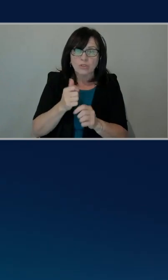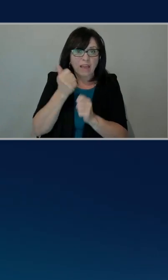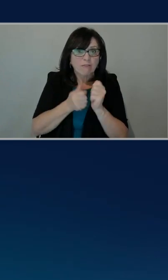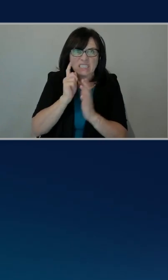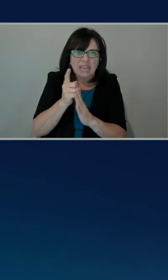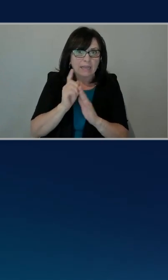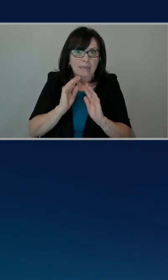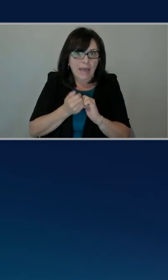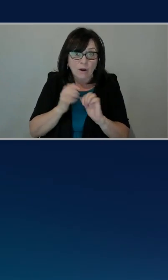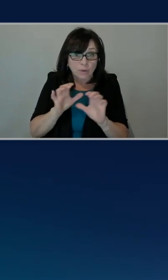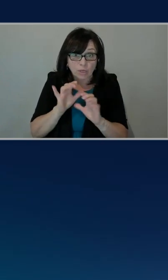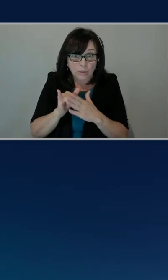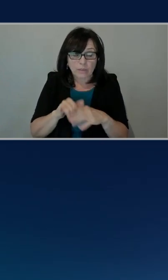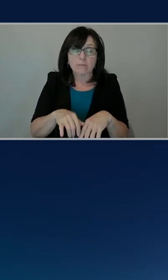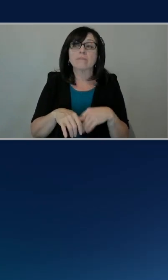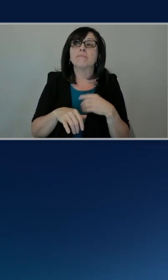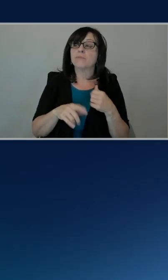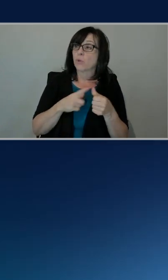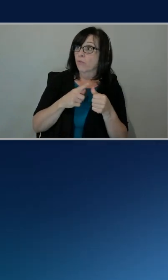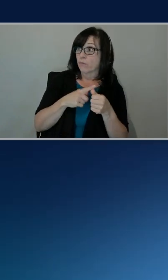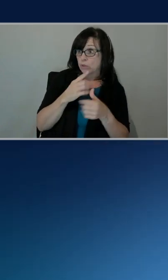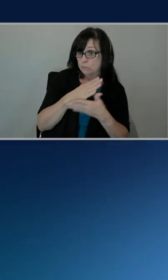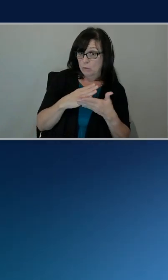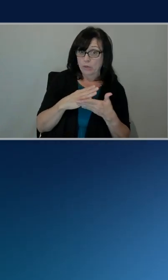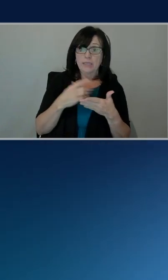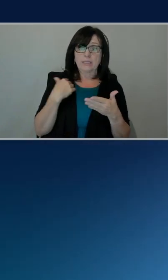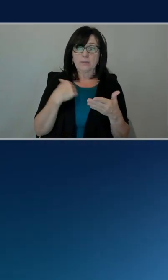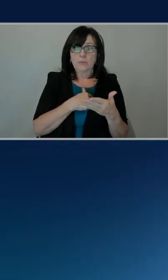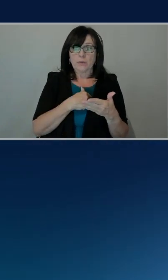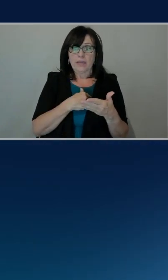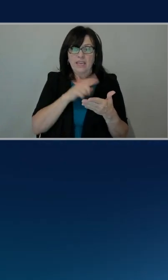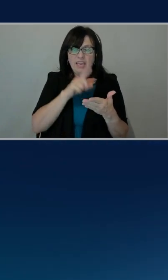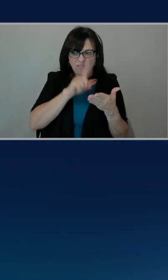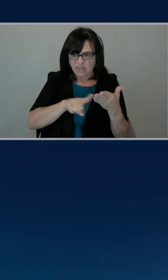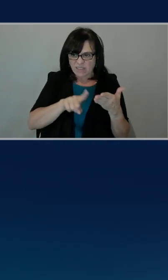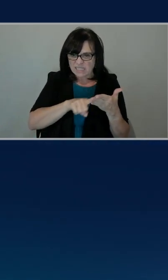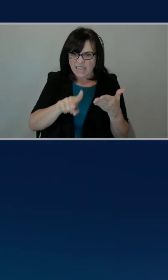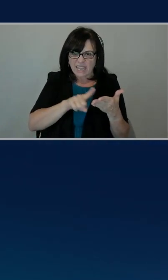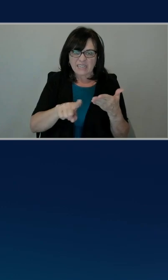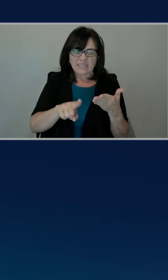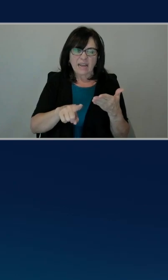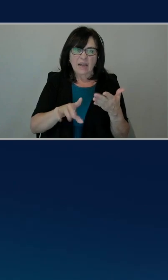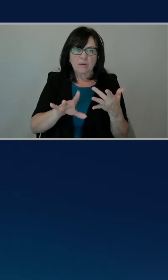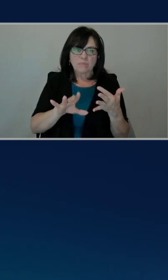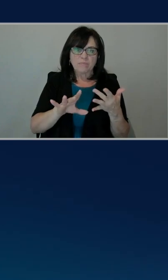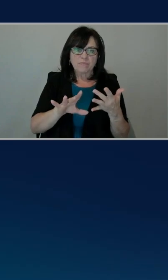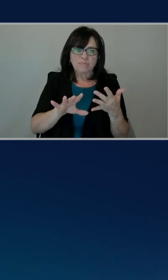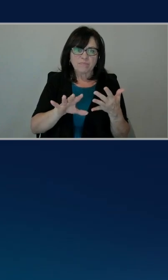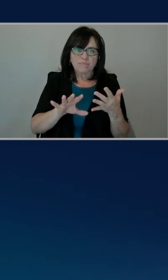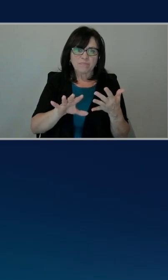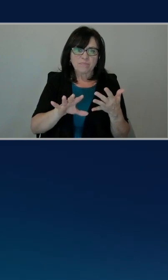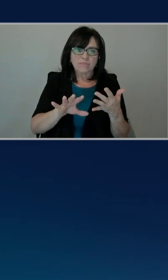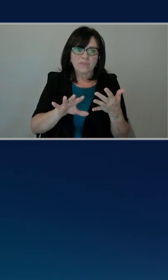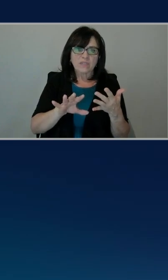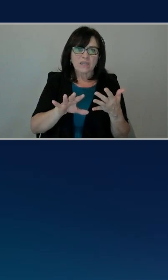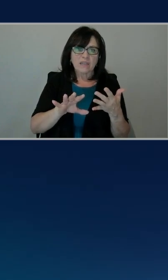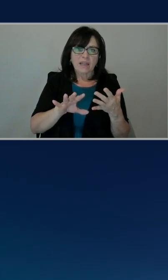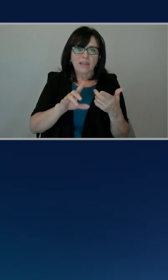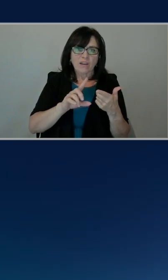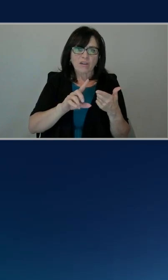do this? So the first part is we investigated inferential chipsets for the actual